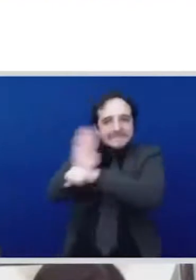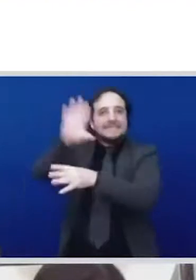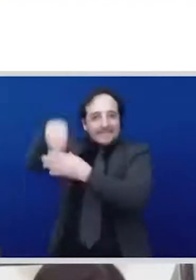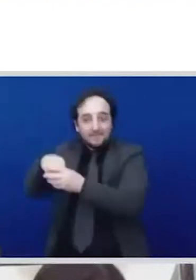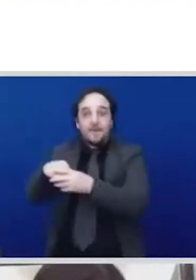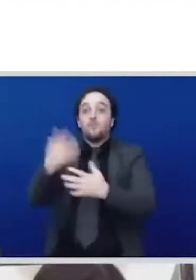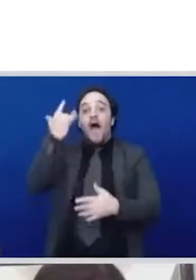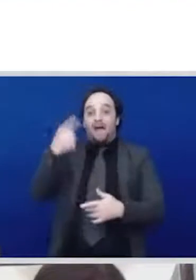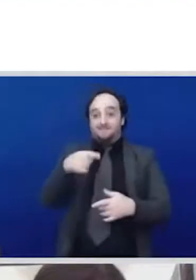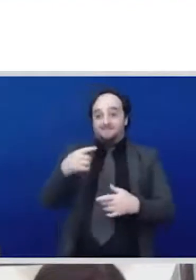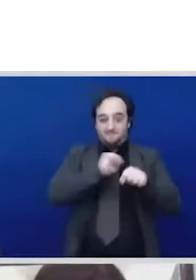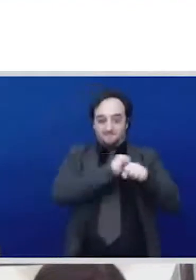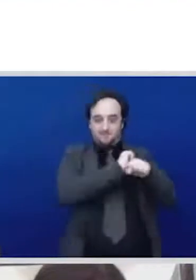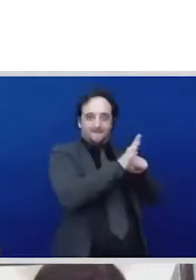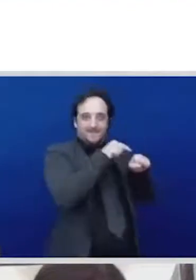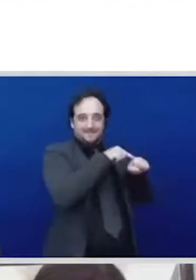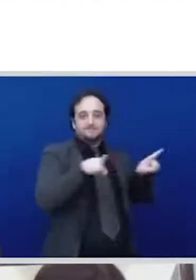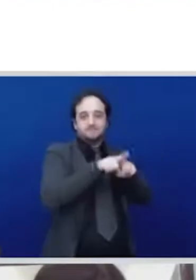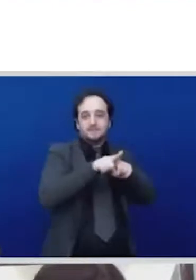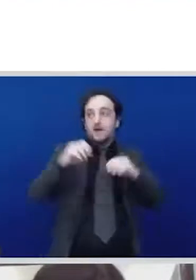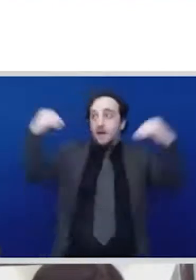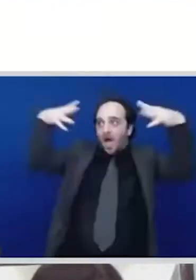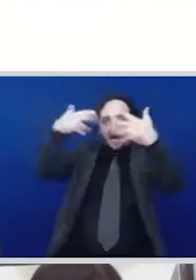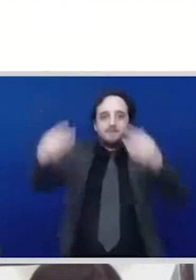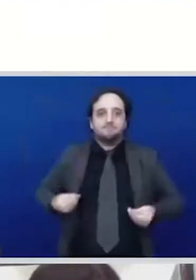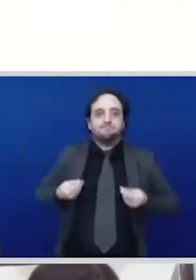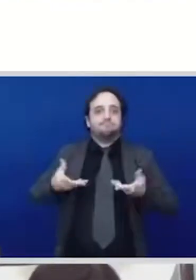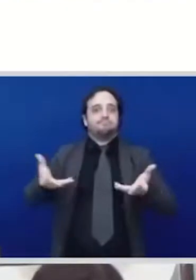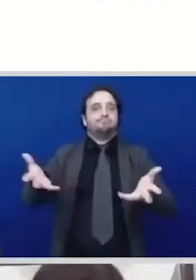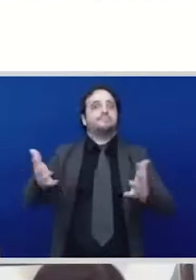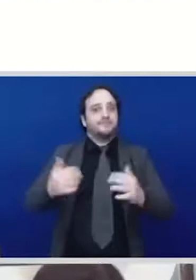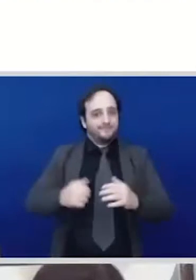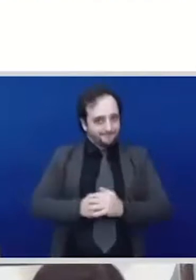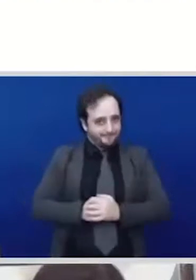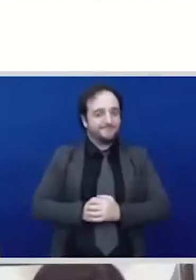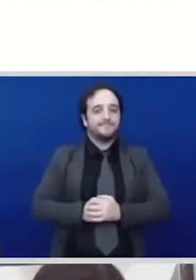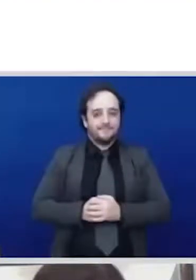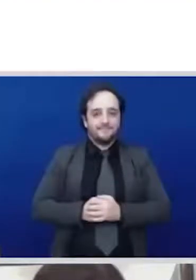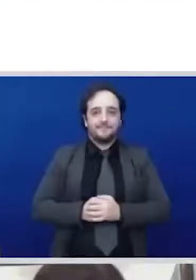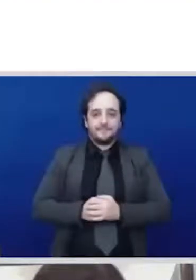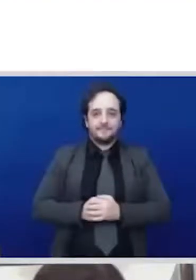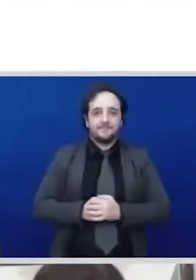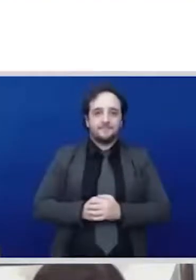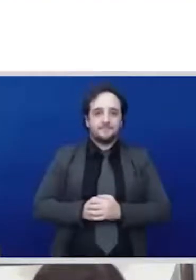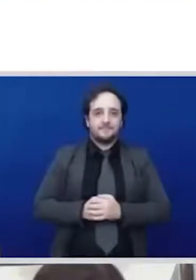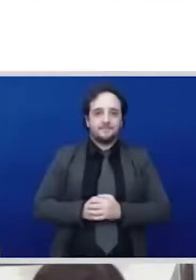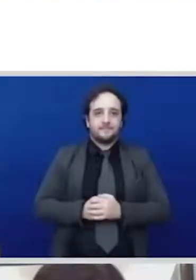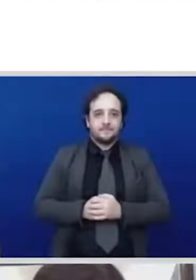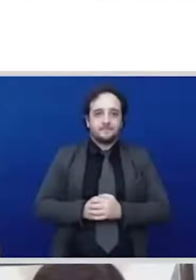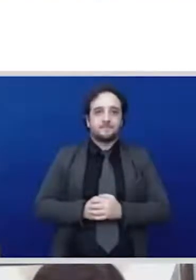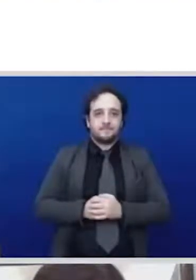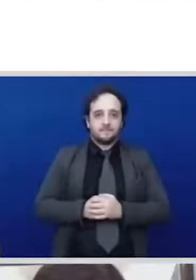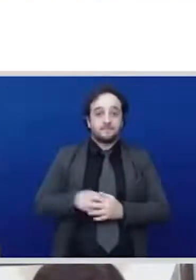this that this support will help the workers in particular female workers who now we see are